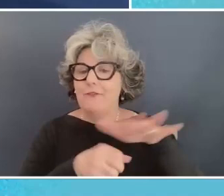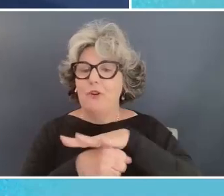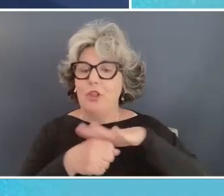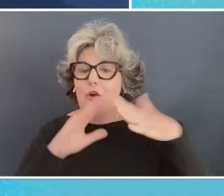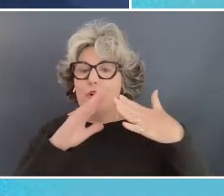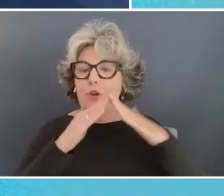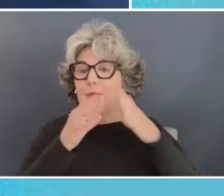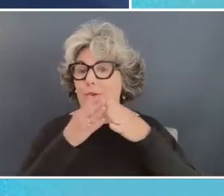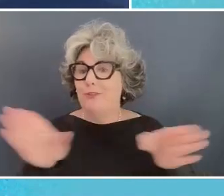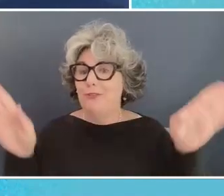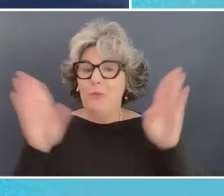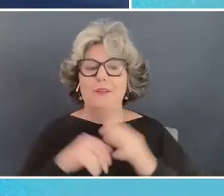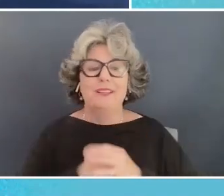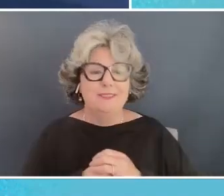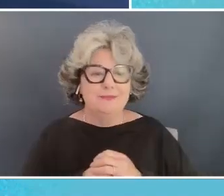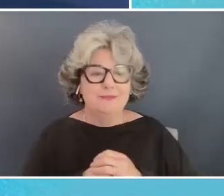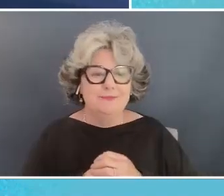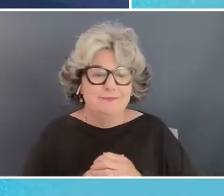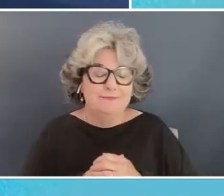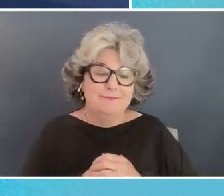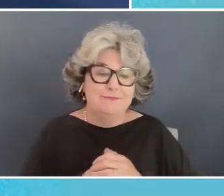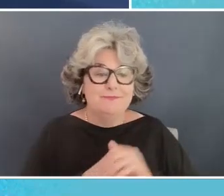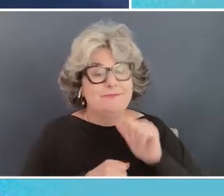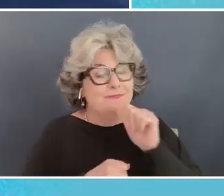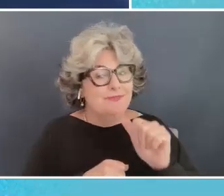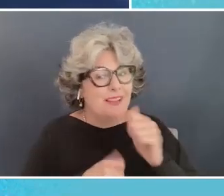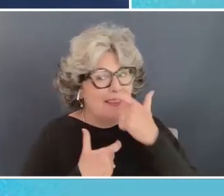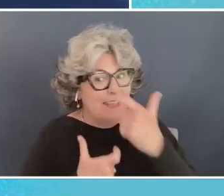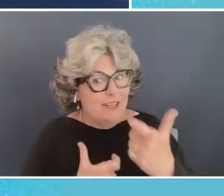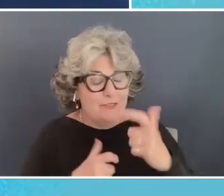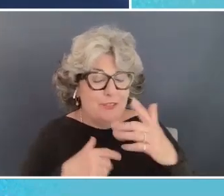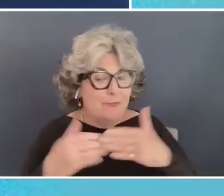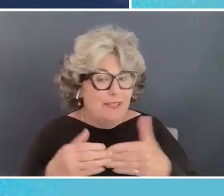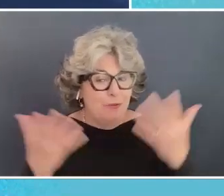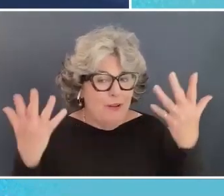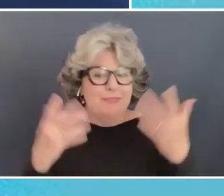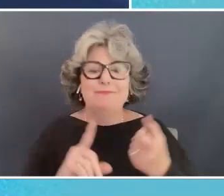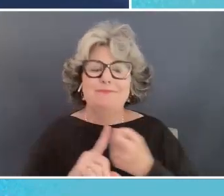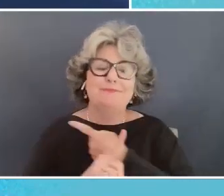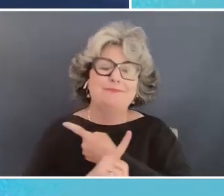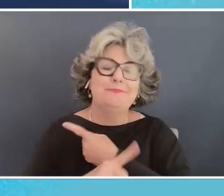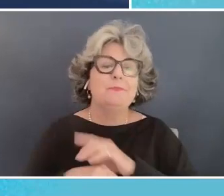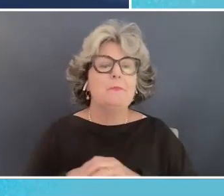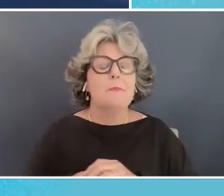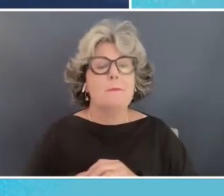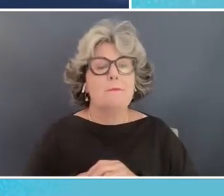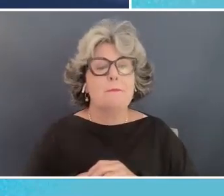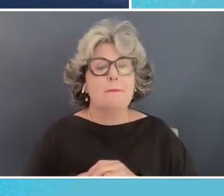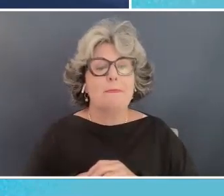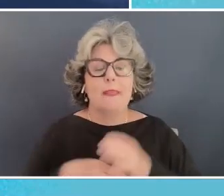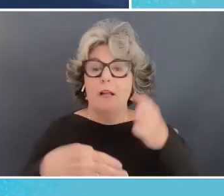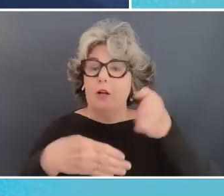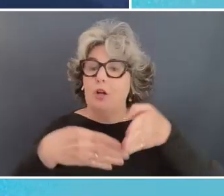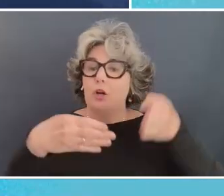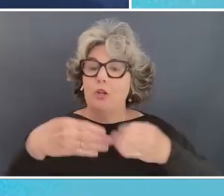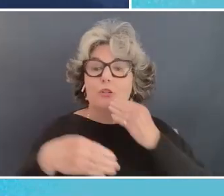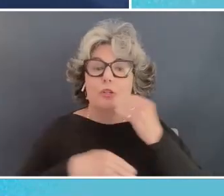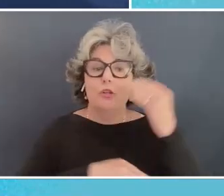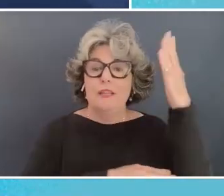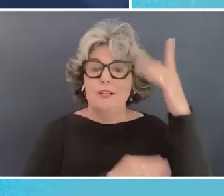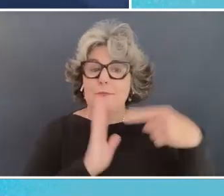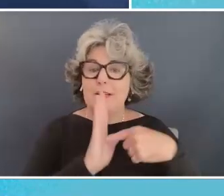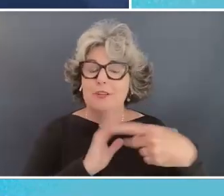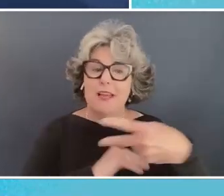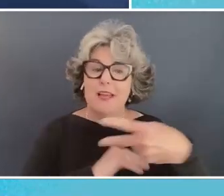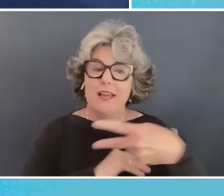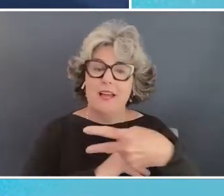not not that interesting but anyway um i just want to conclude lunch by showing the second of our